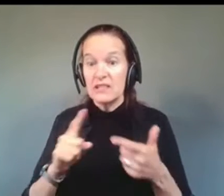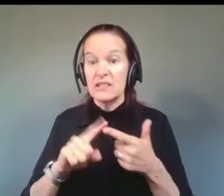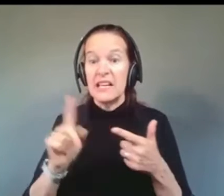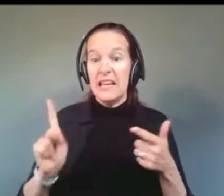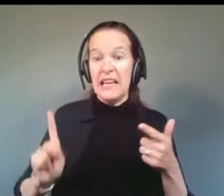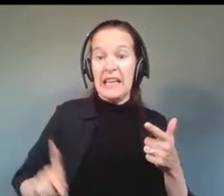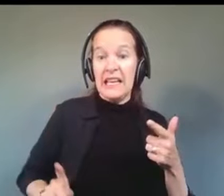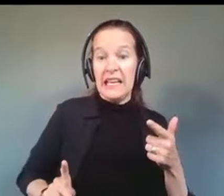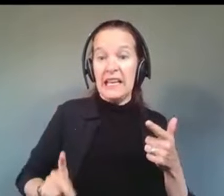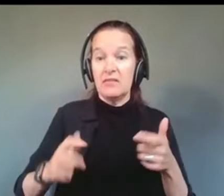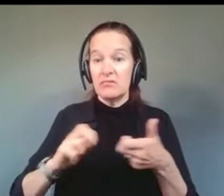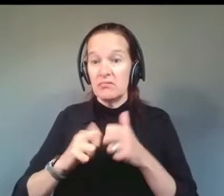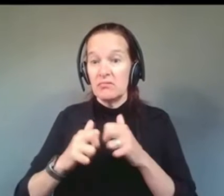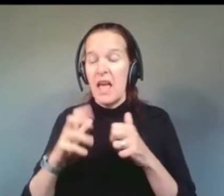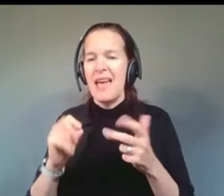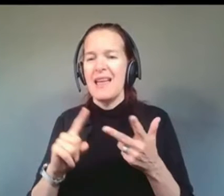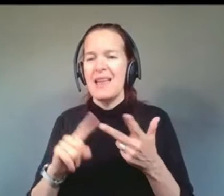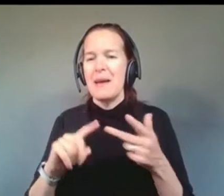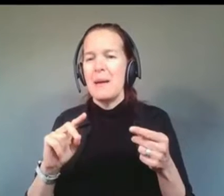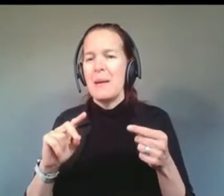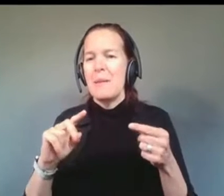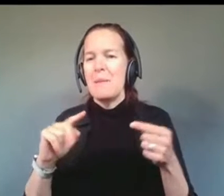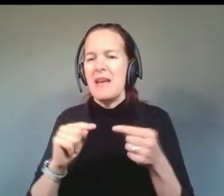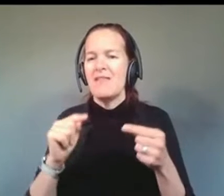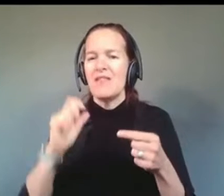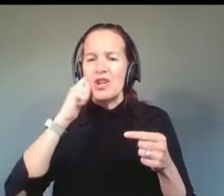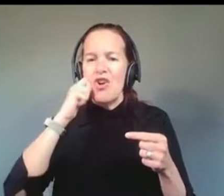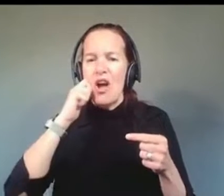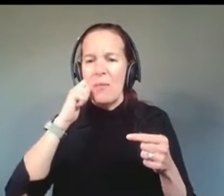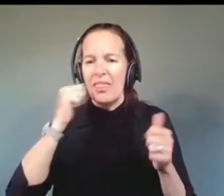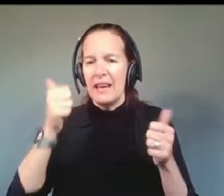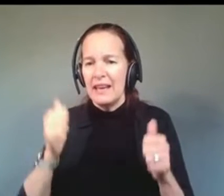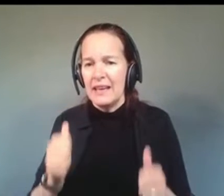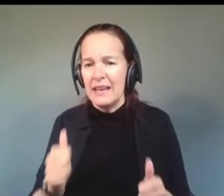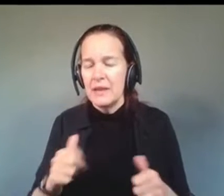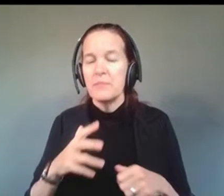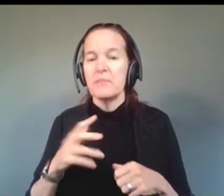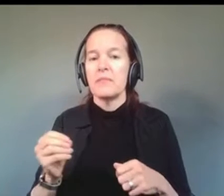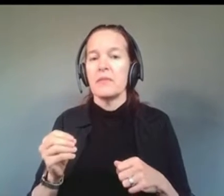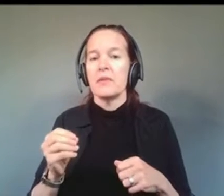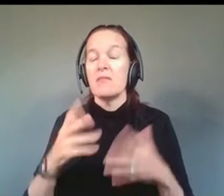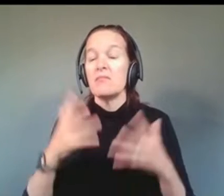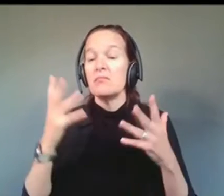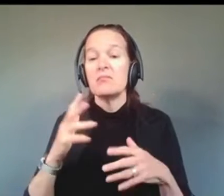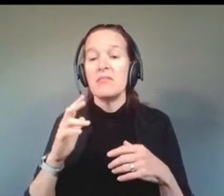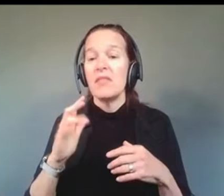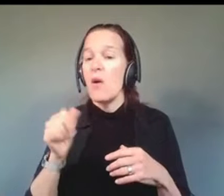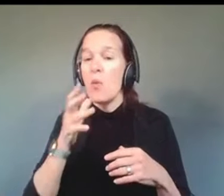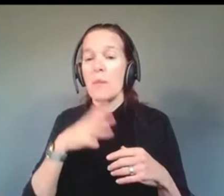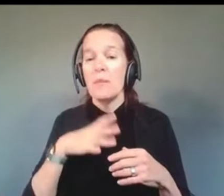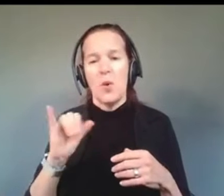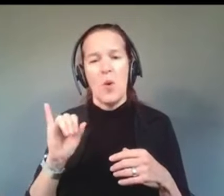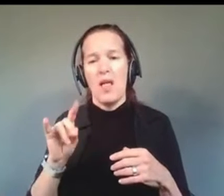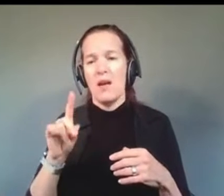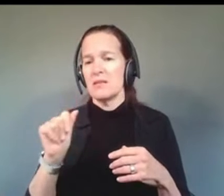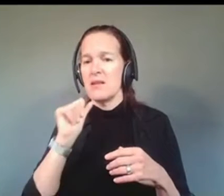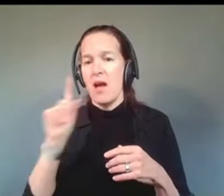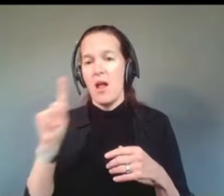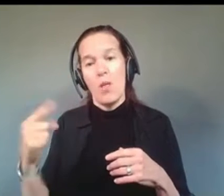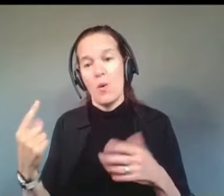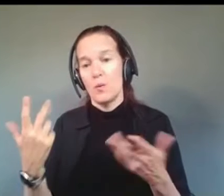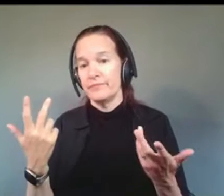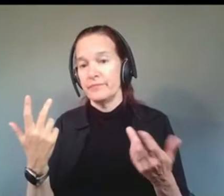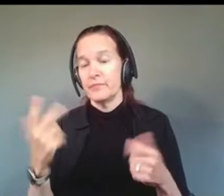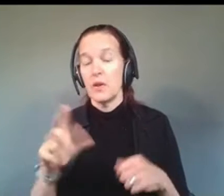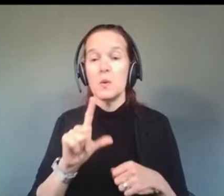painful neuropathy. And unfortunately, Yolanda isn't alone. In 2017,